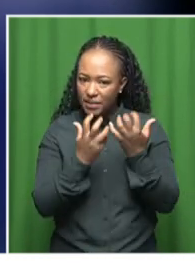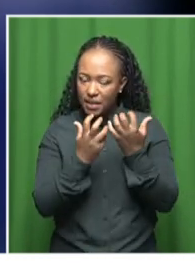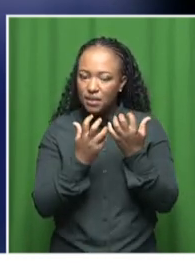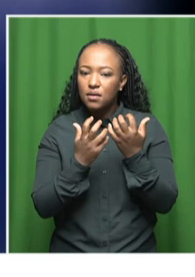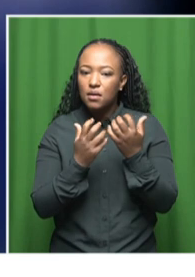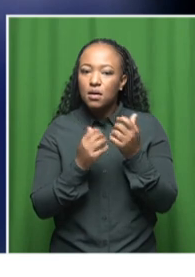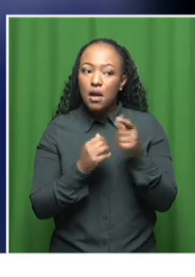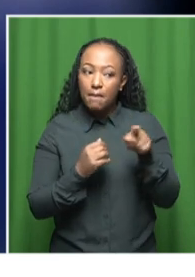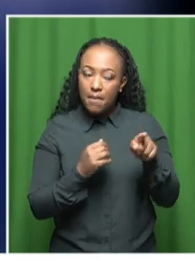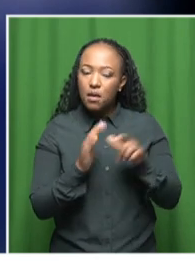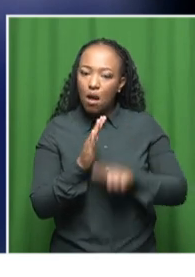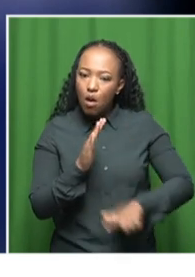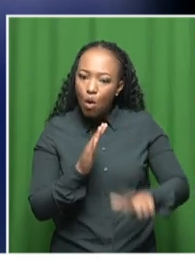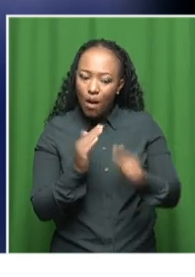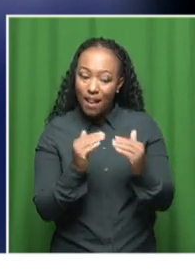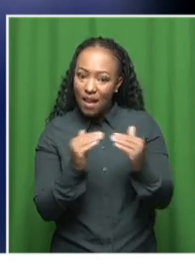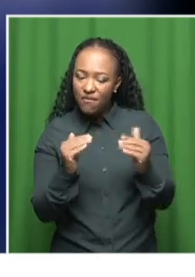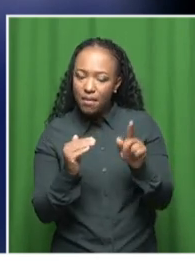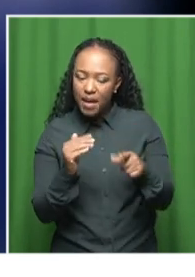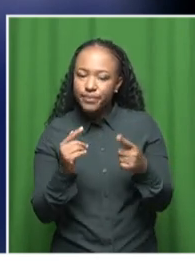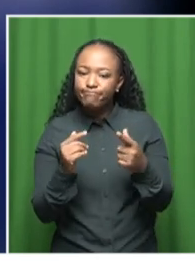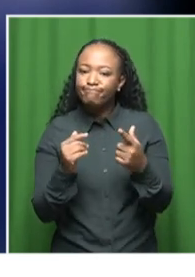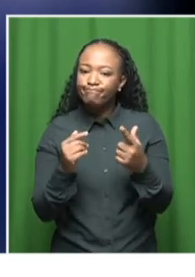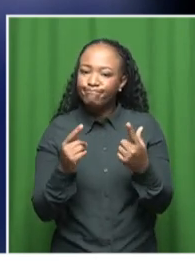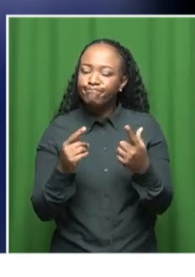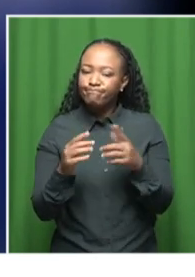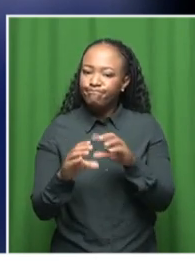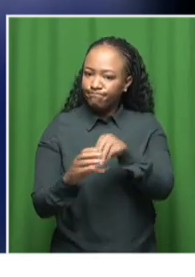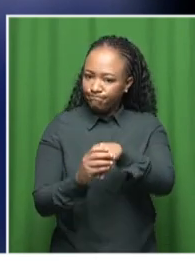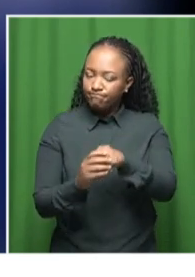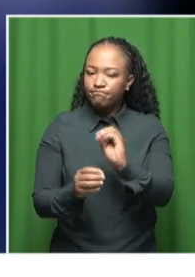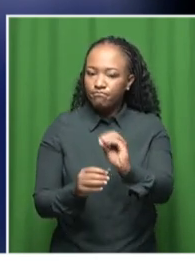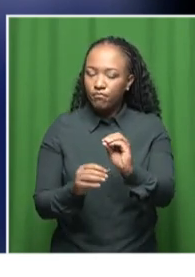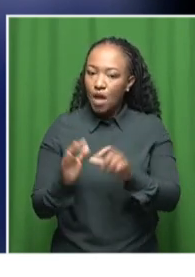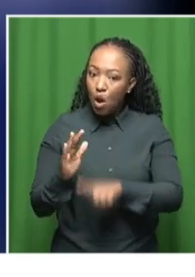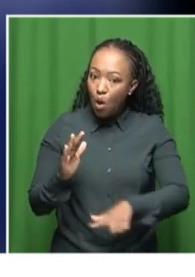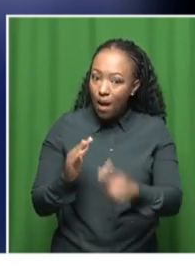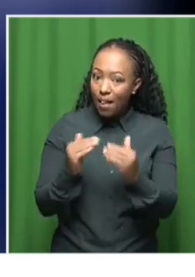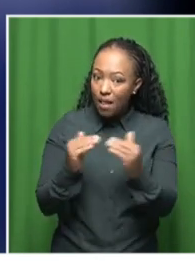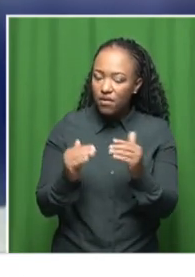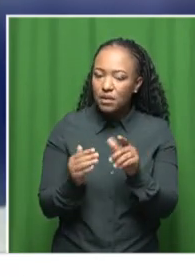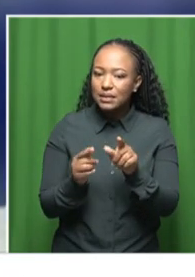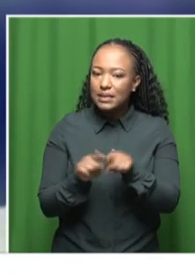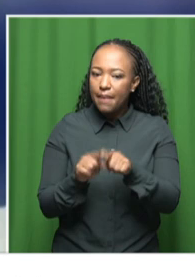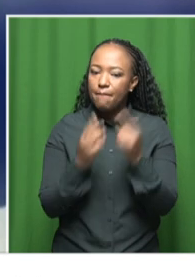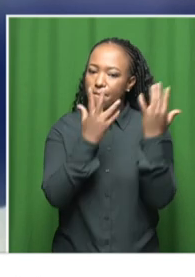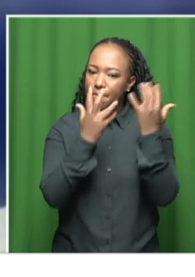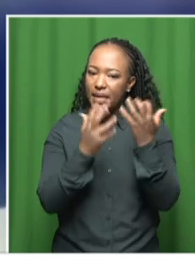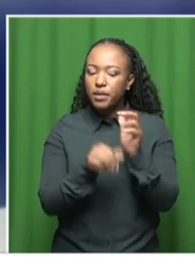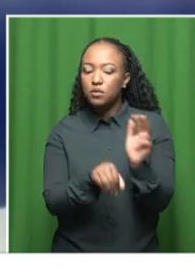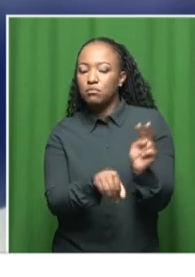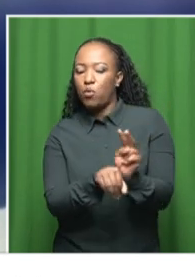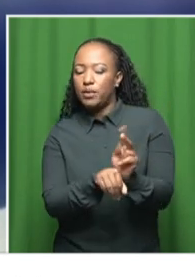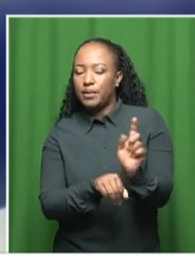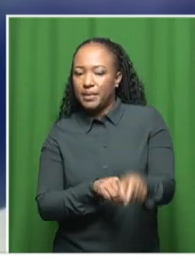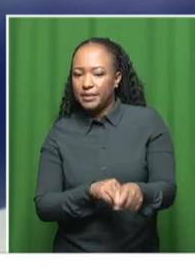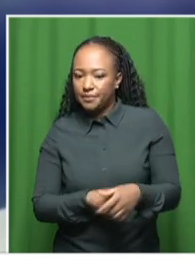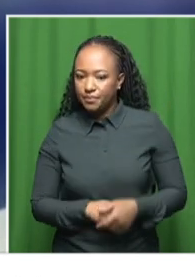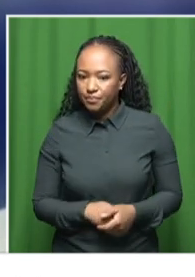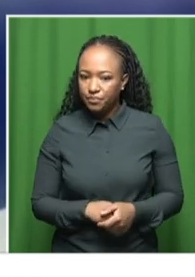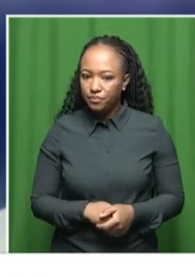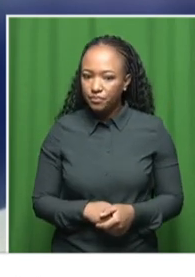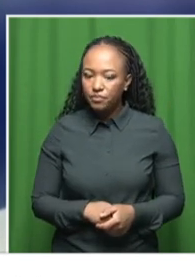inputs from the local level and we also monitor the local level budgets. So looking at the